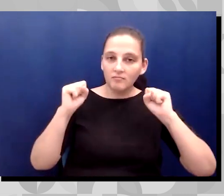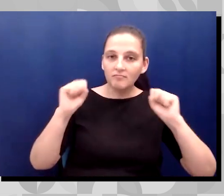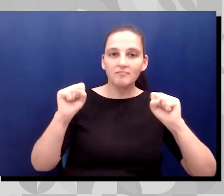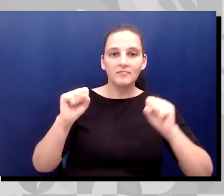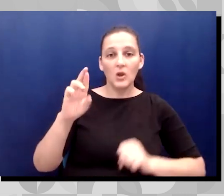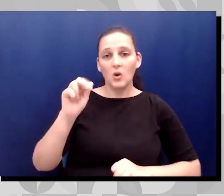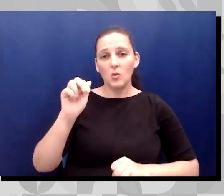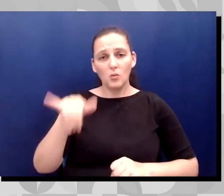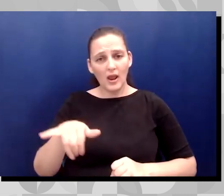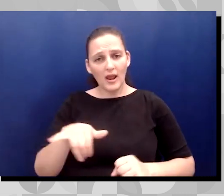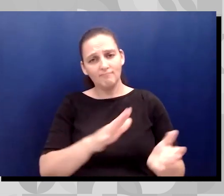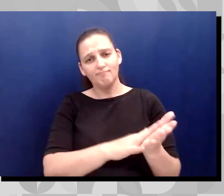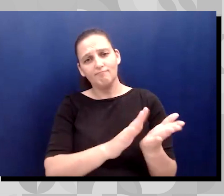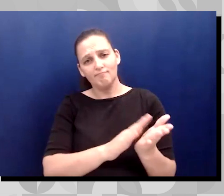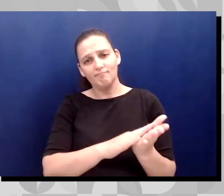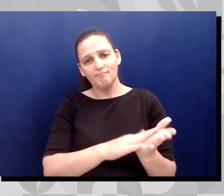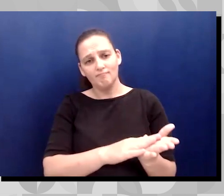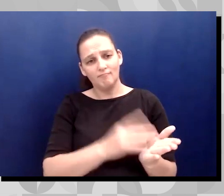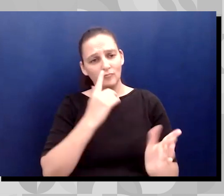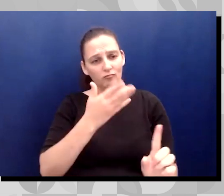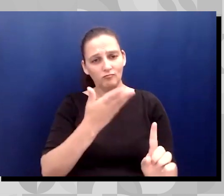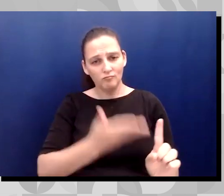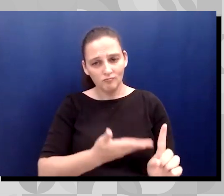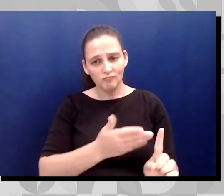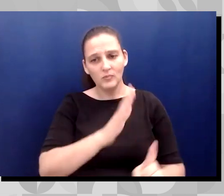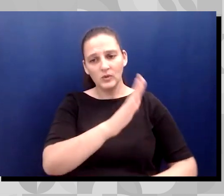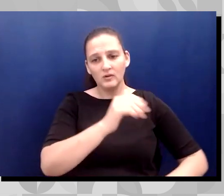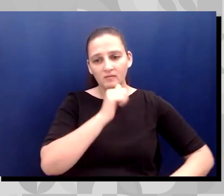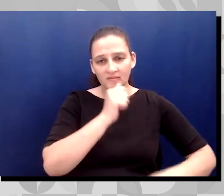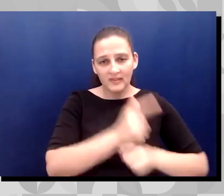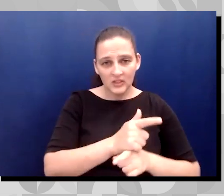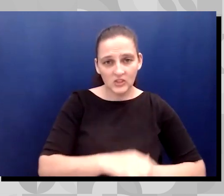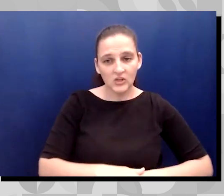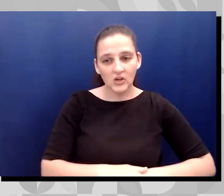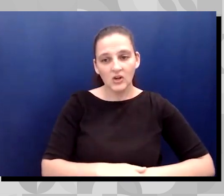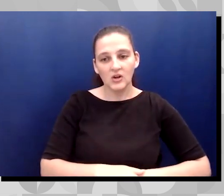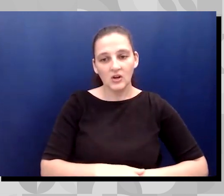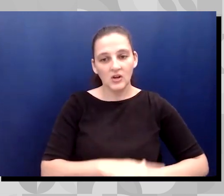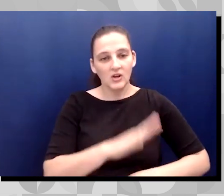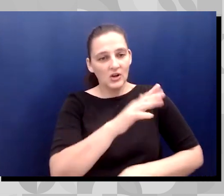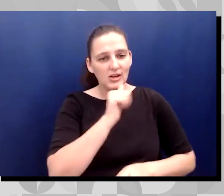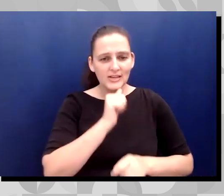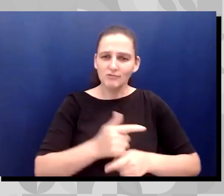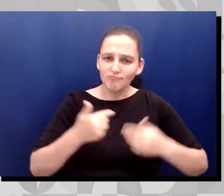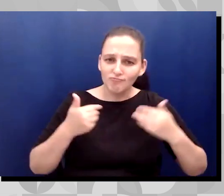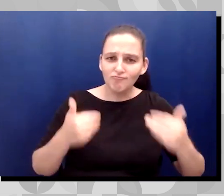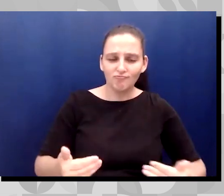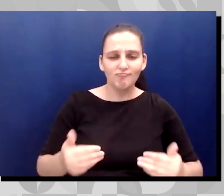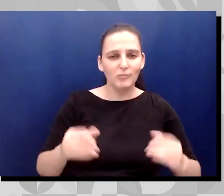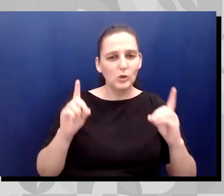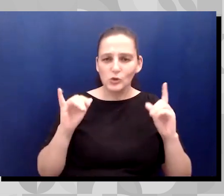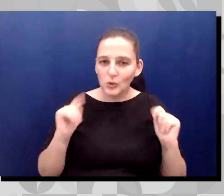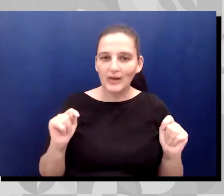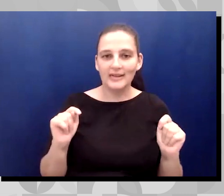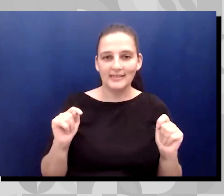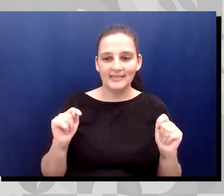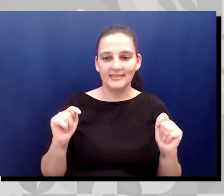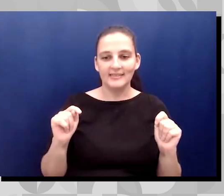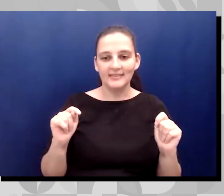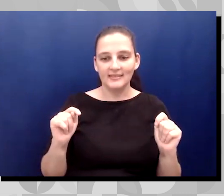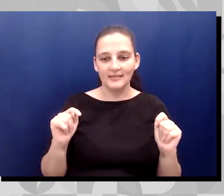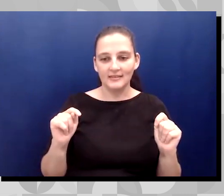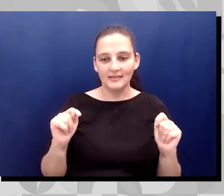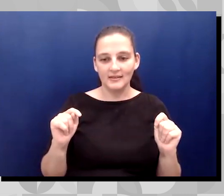and your sister. Your sister is doing it, which is what I love to hear.